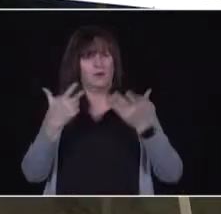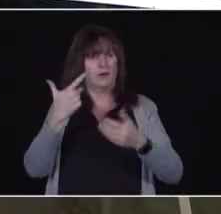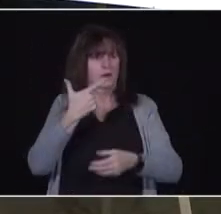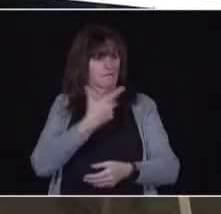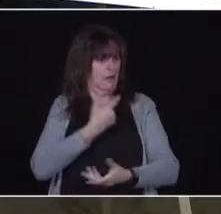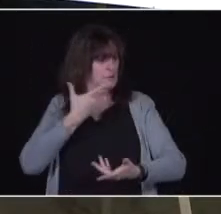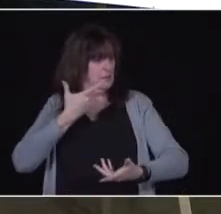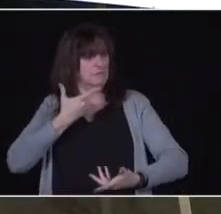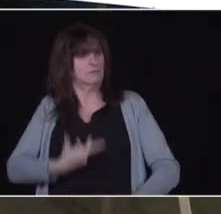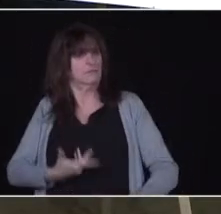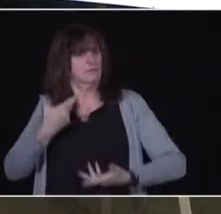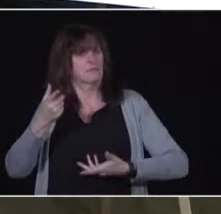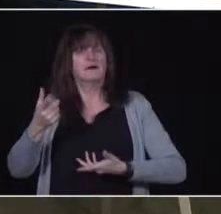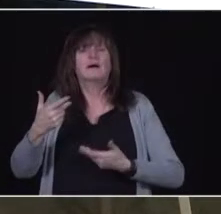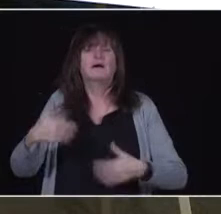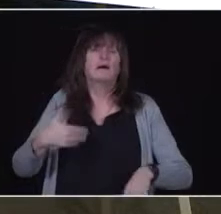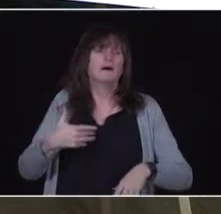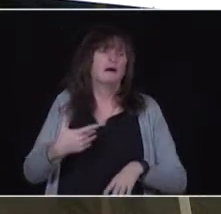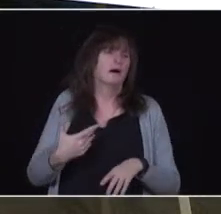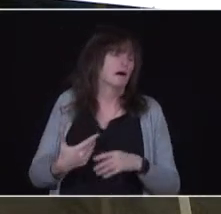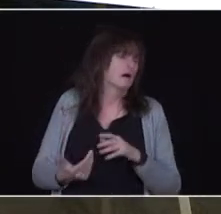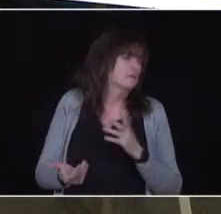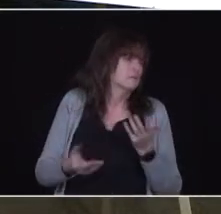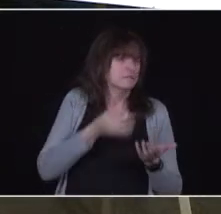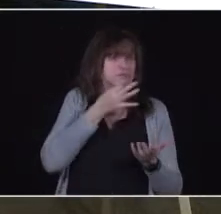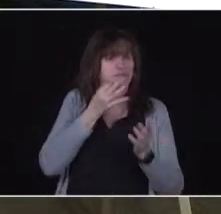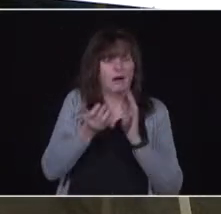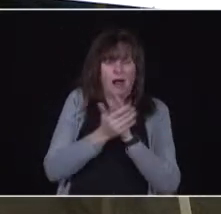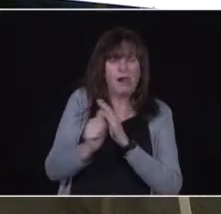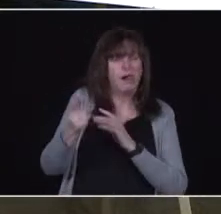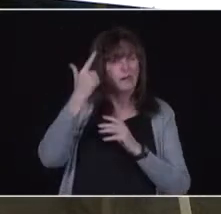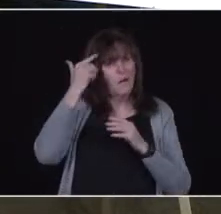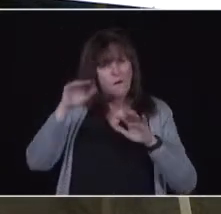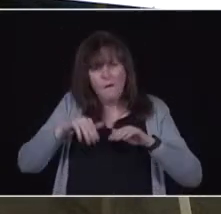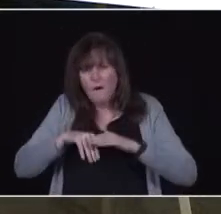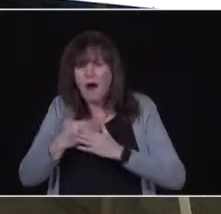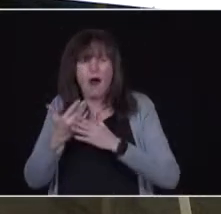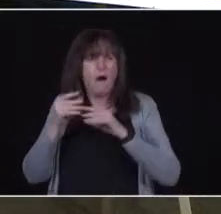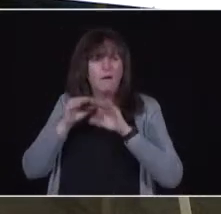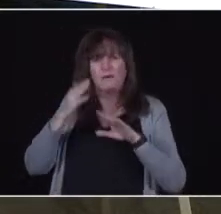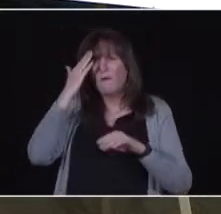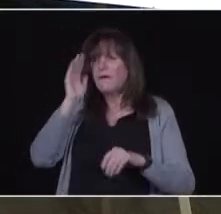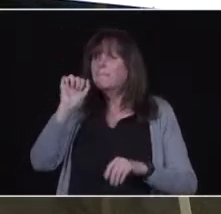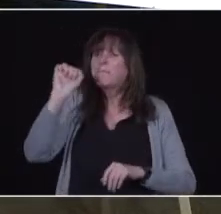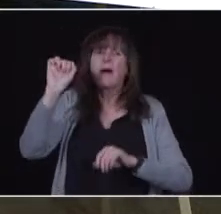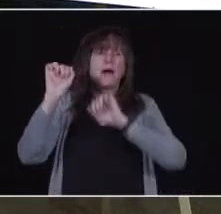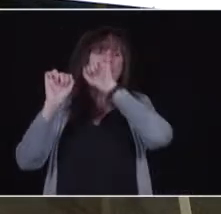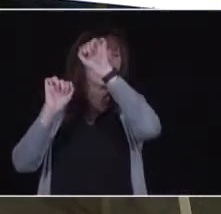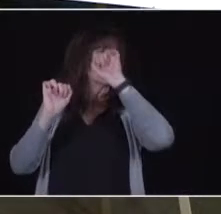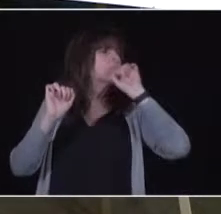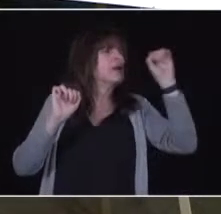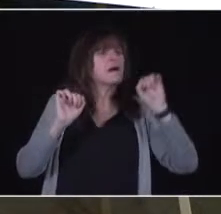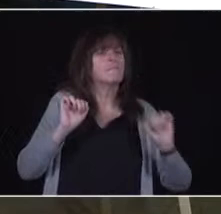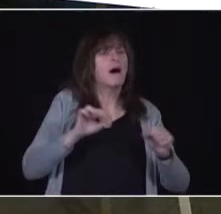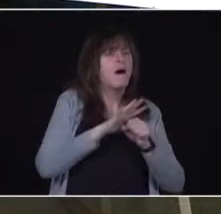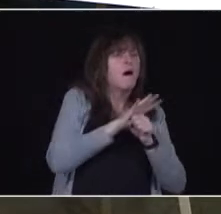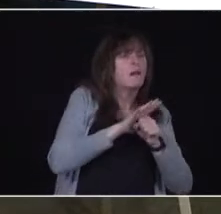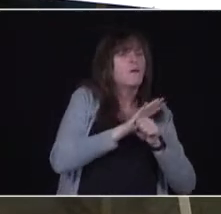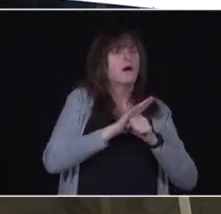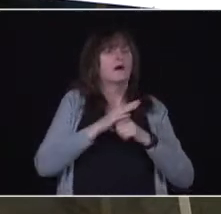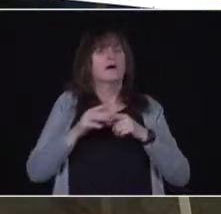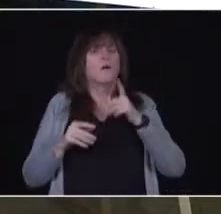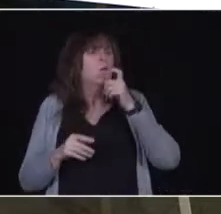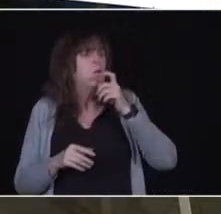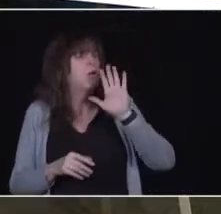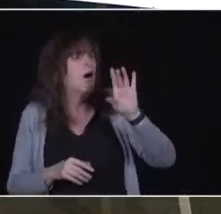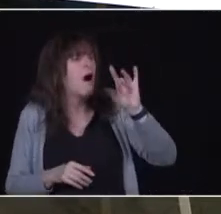and they have the expertise in it, but also they have the knowledge of the local populations, and they know the groups of people over 80, and they understand where their community is